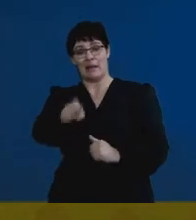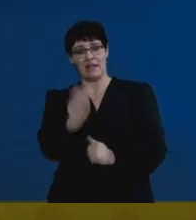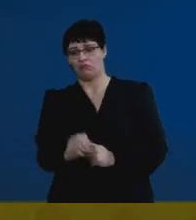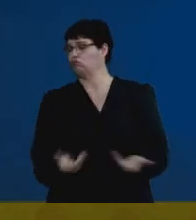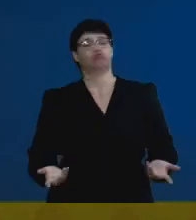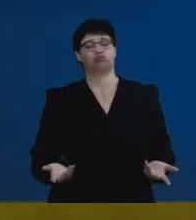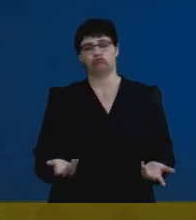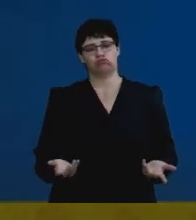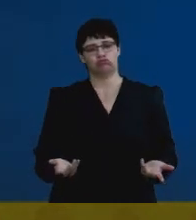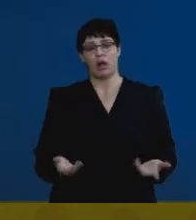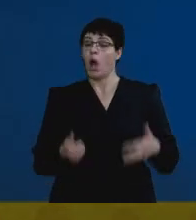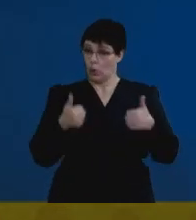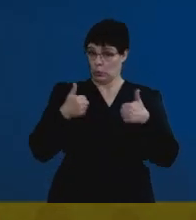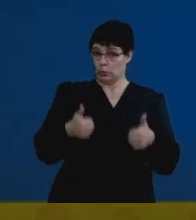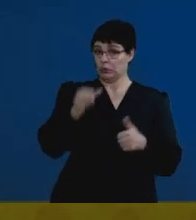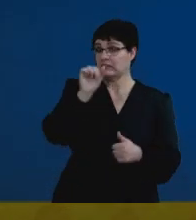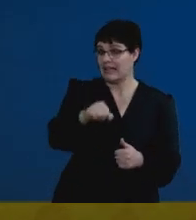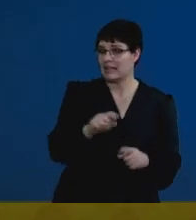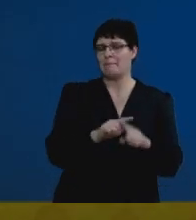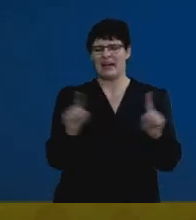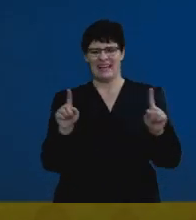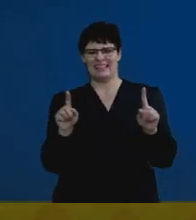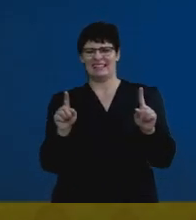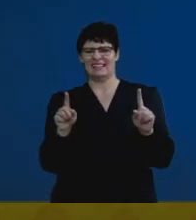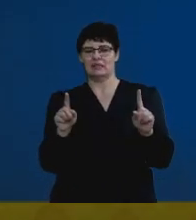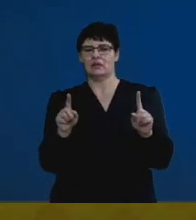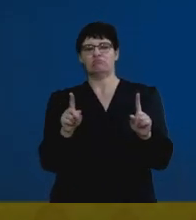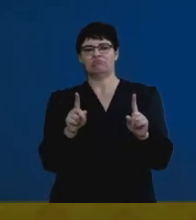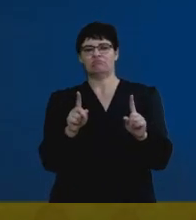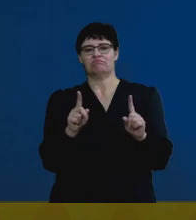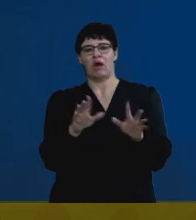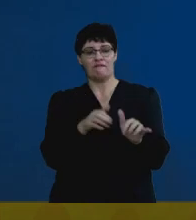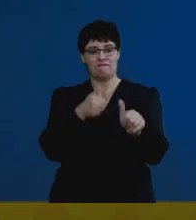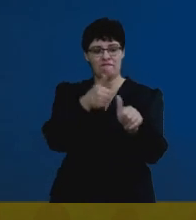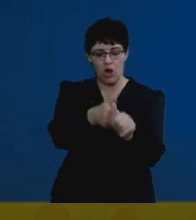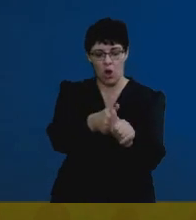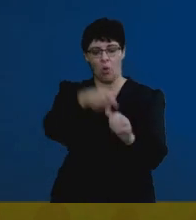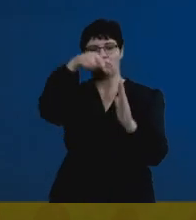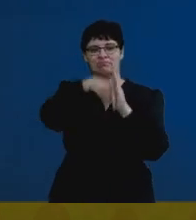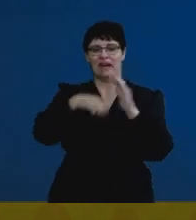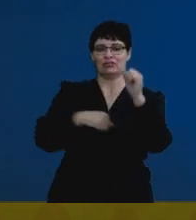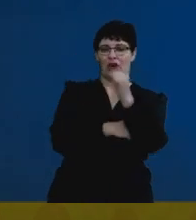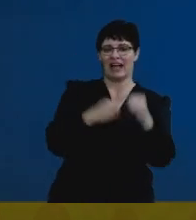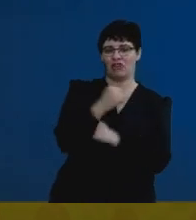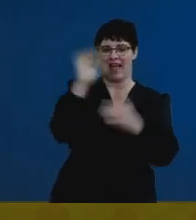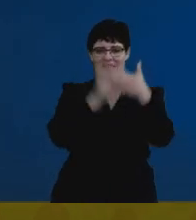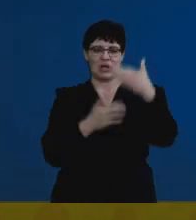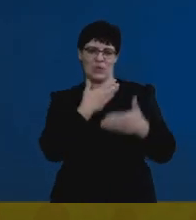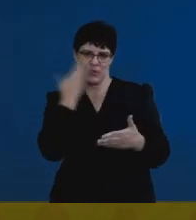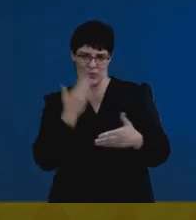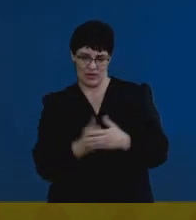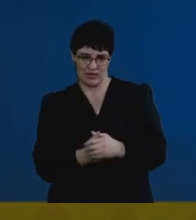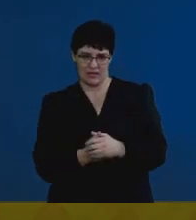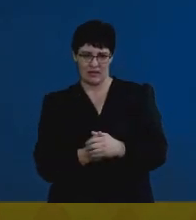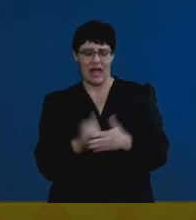It's a good practice, but often it's not in line with the structure of an essay. The